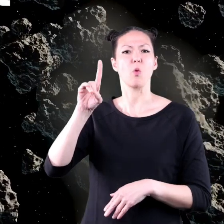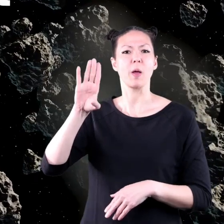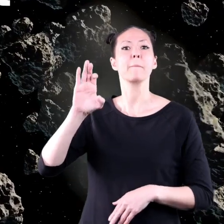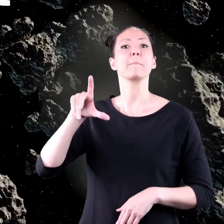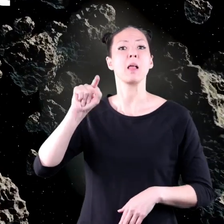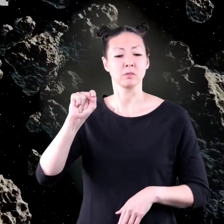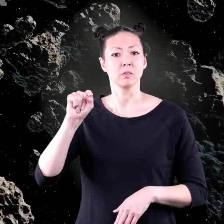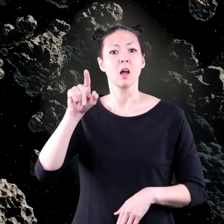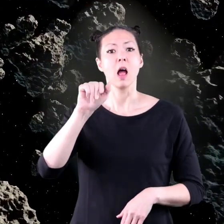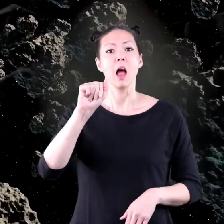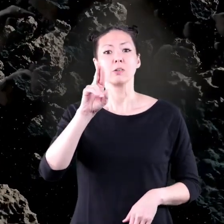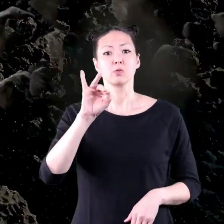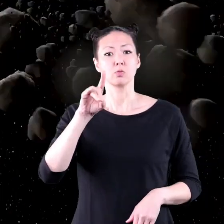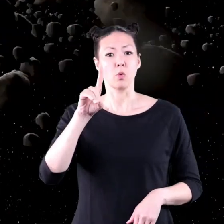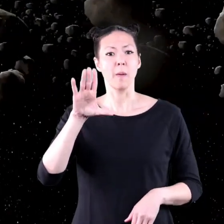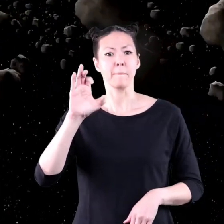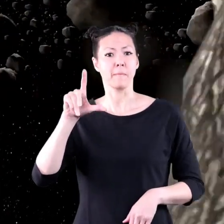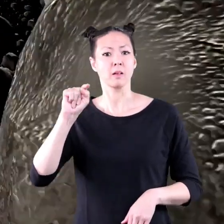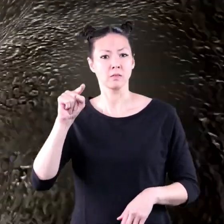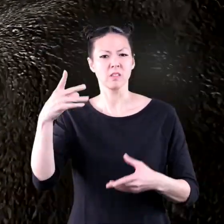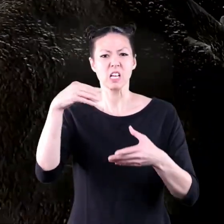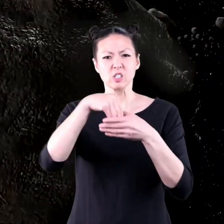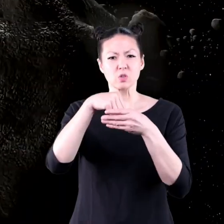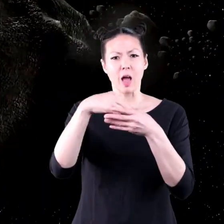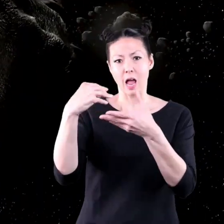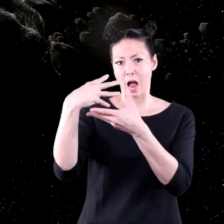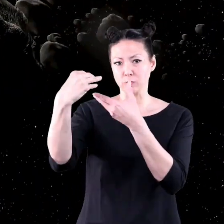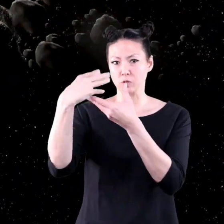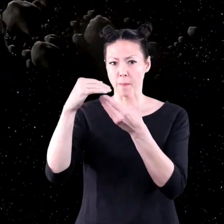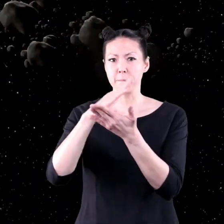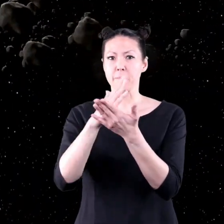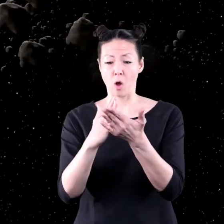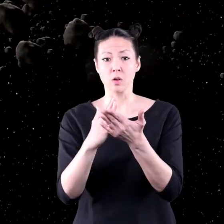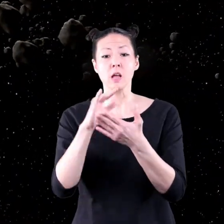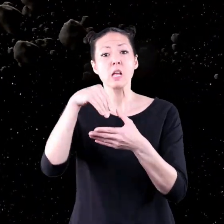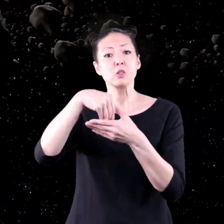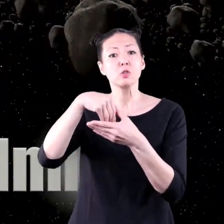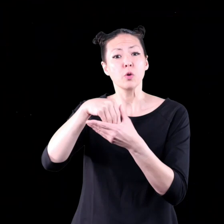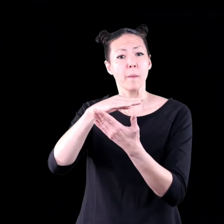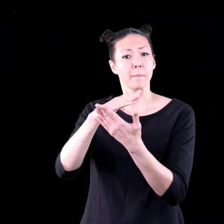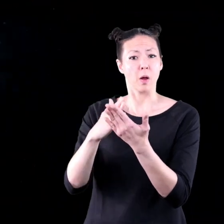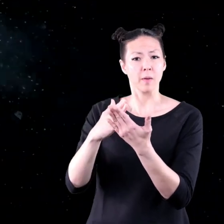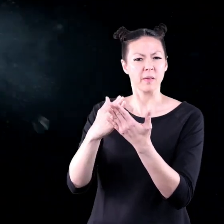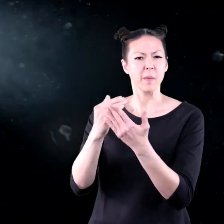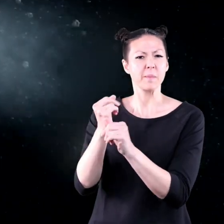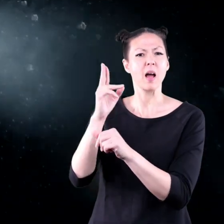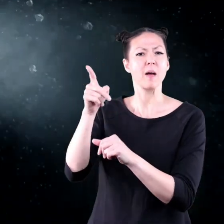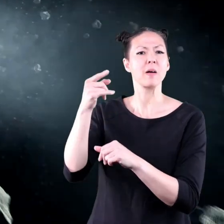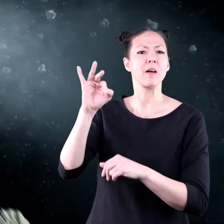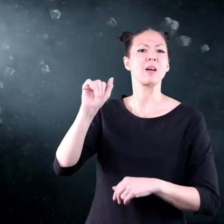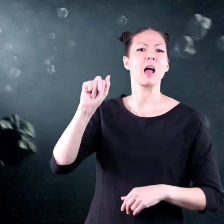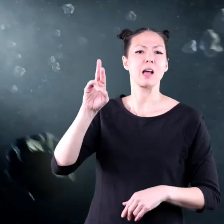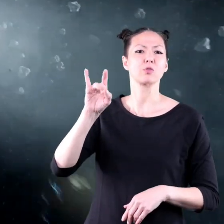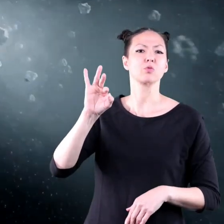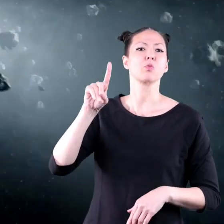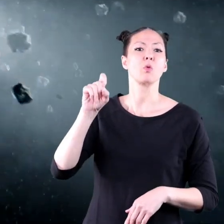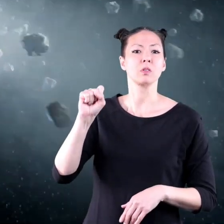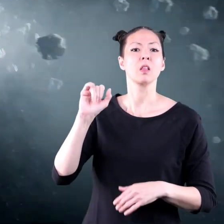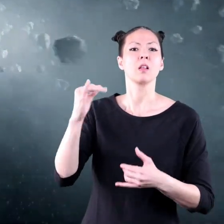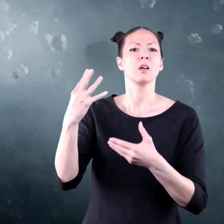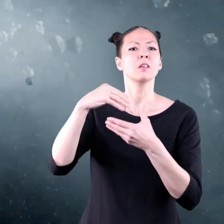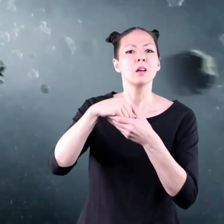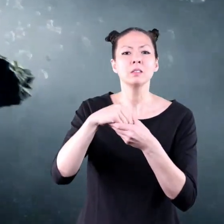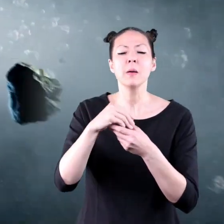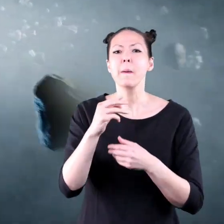asteroid belt. The asteroid belt has an inner and outer part. The inner part is made up of asteroids